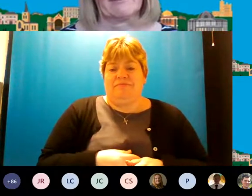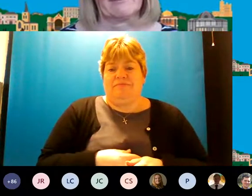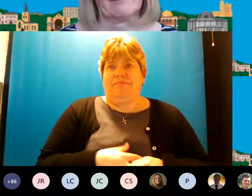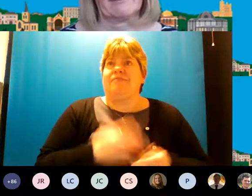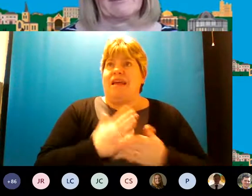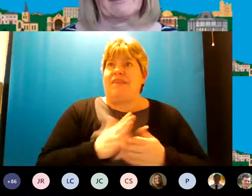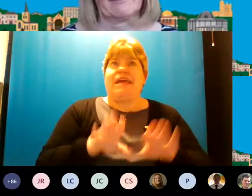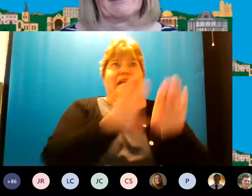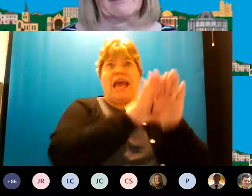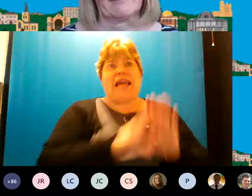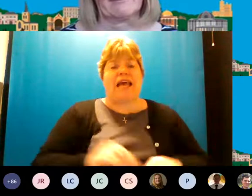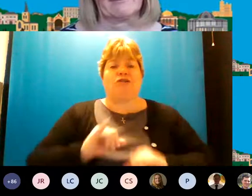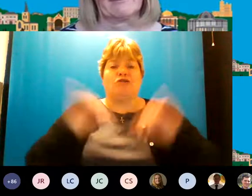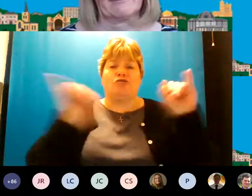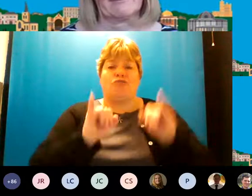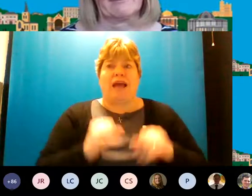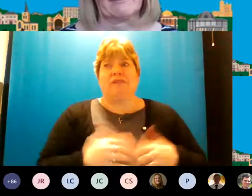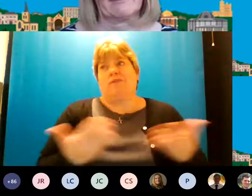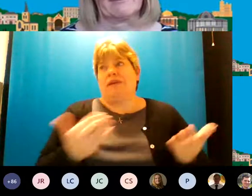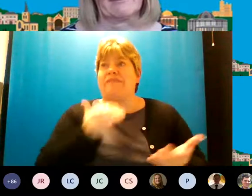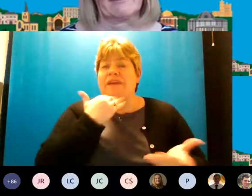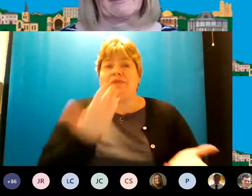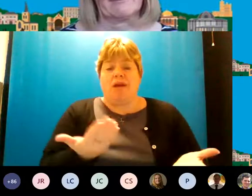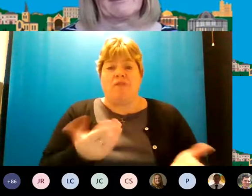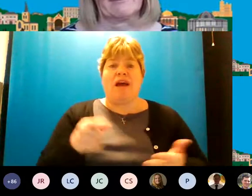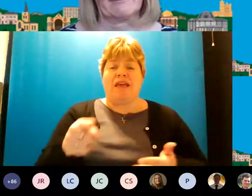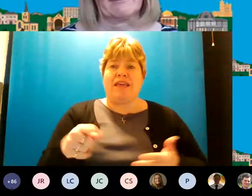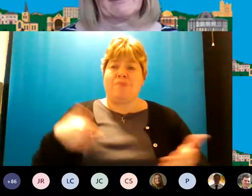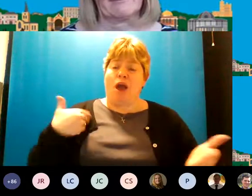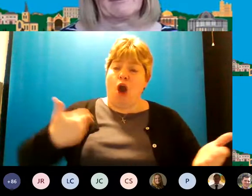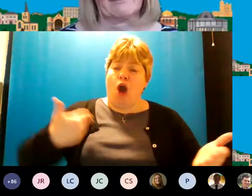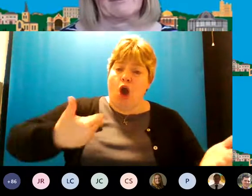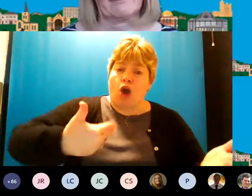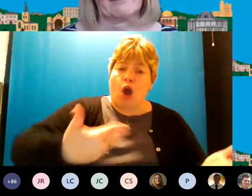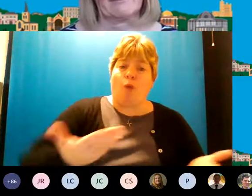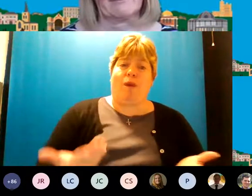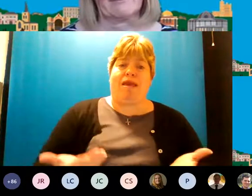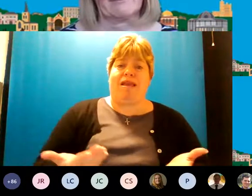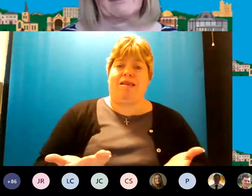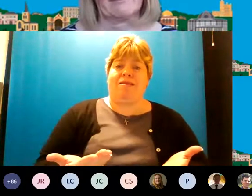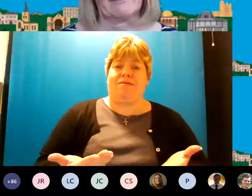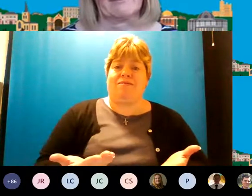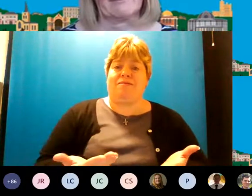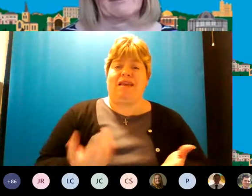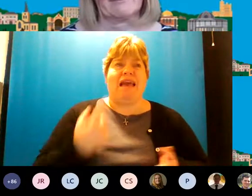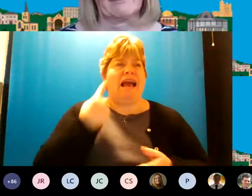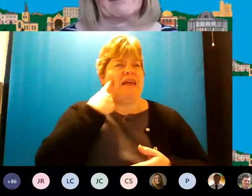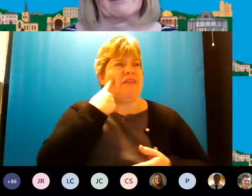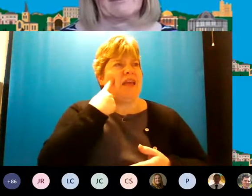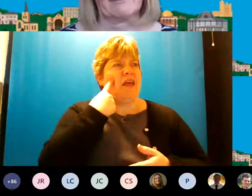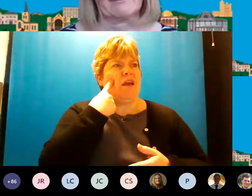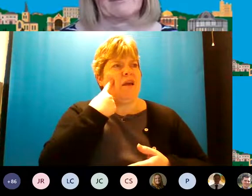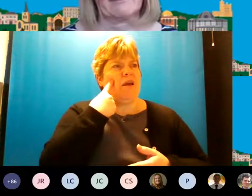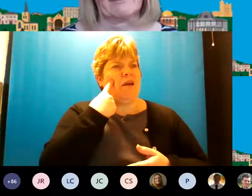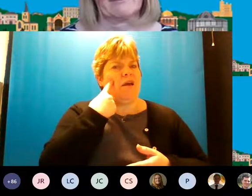crisis fair enough there's a national crisis but this has been ongoing um i think the last